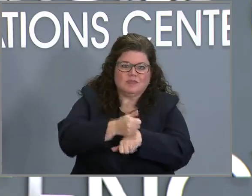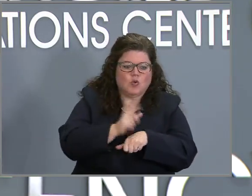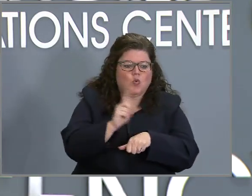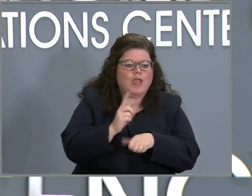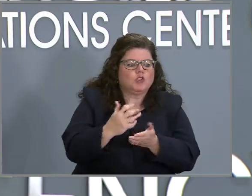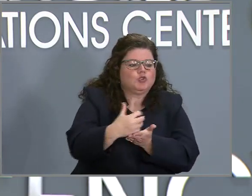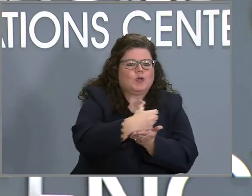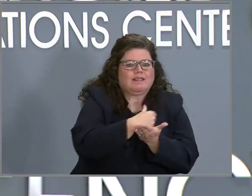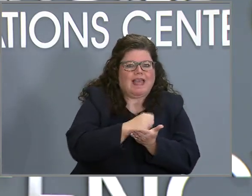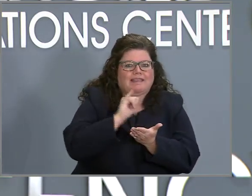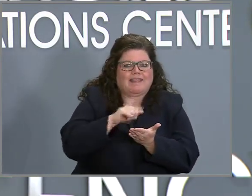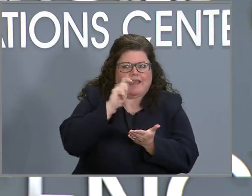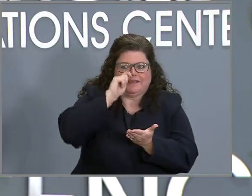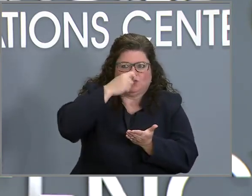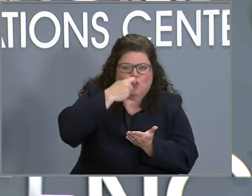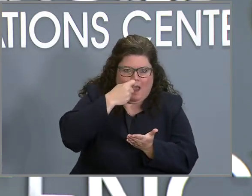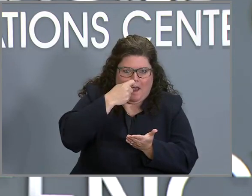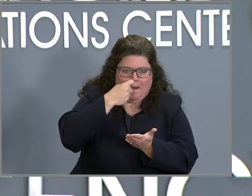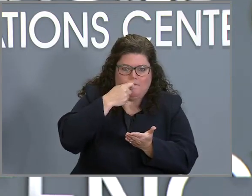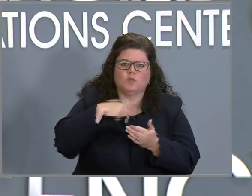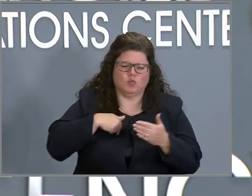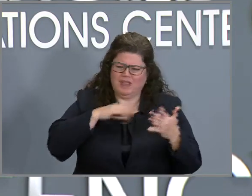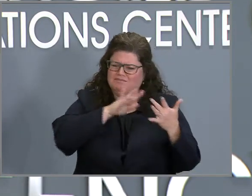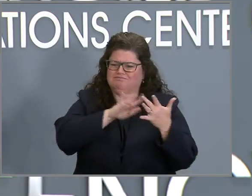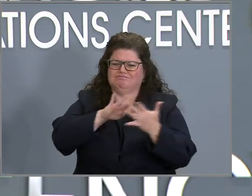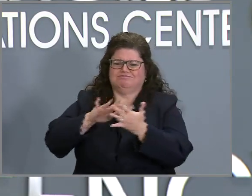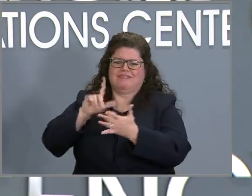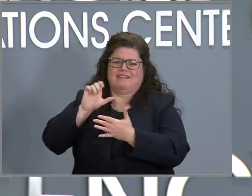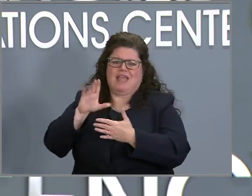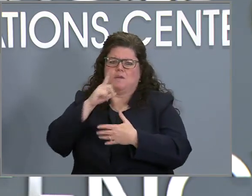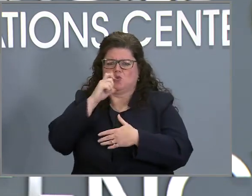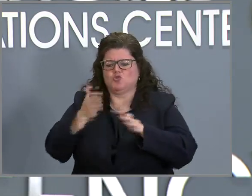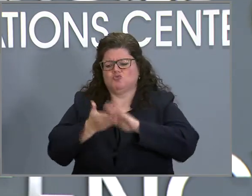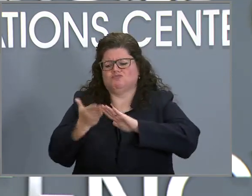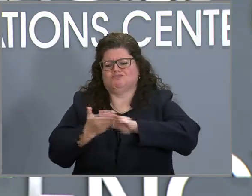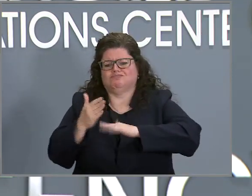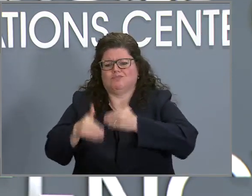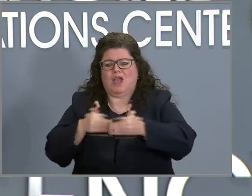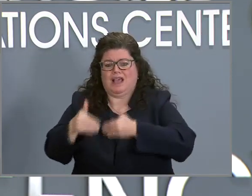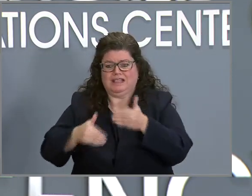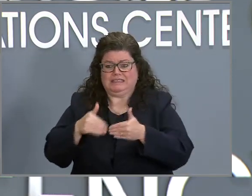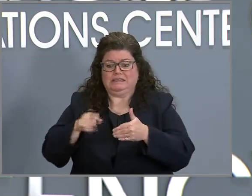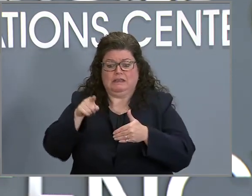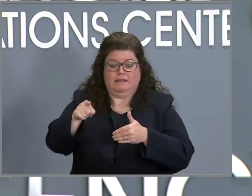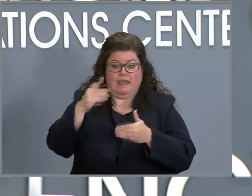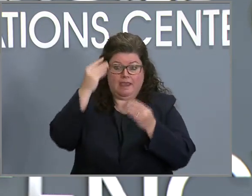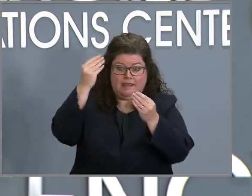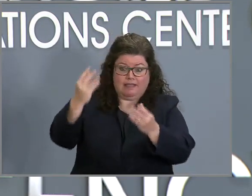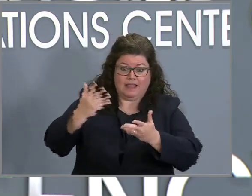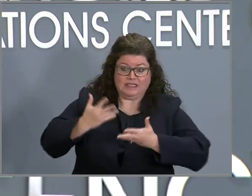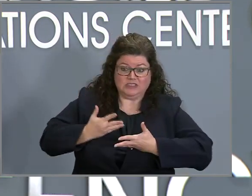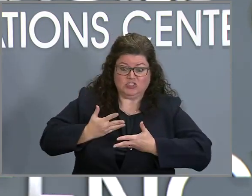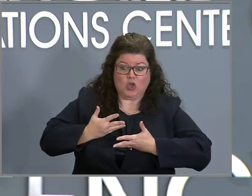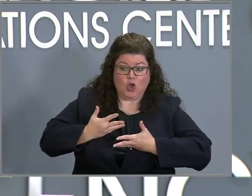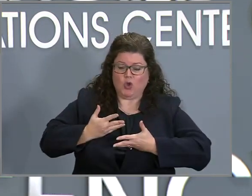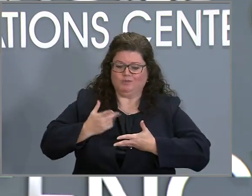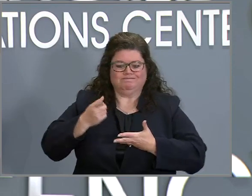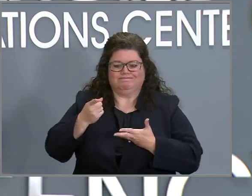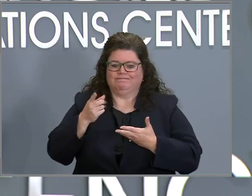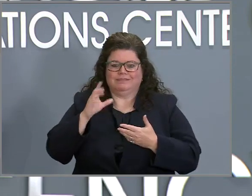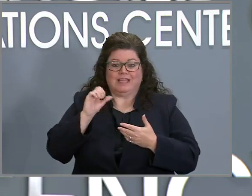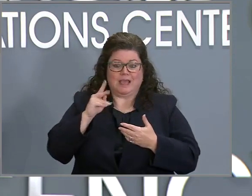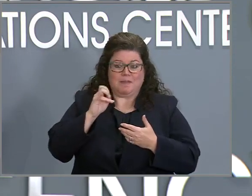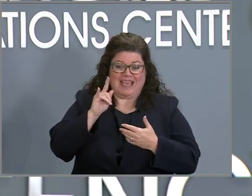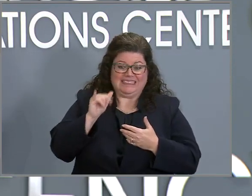We're in constant contact with our labs who process these. They signal to us that their capacity to process these tests